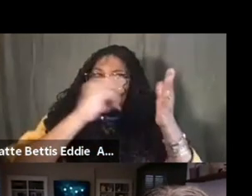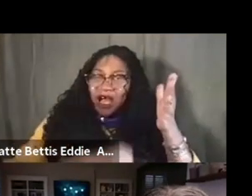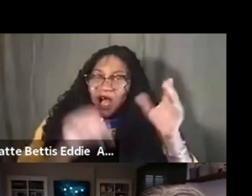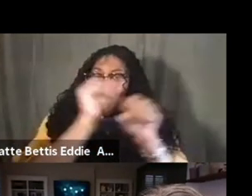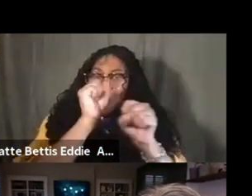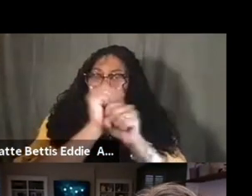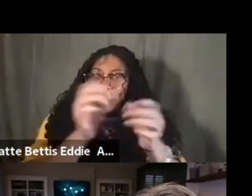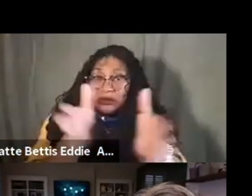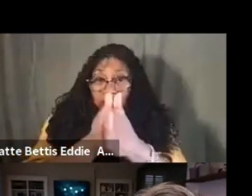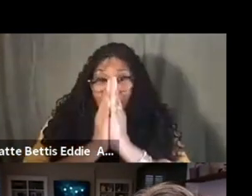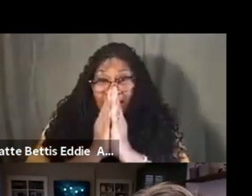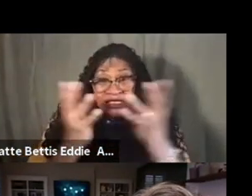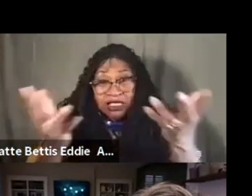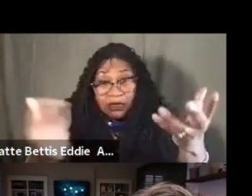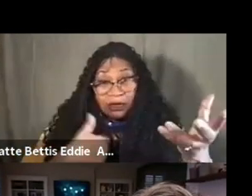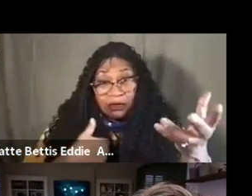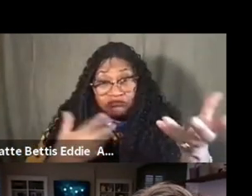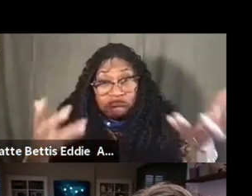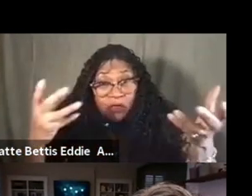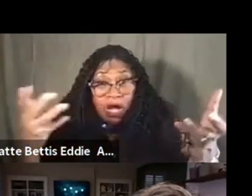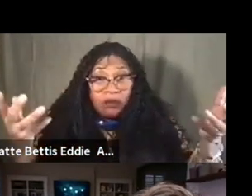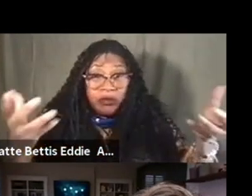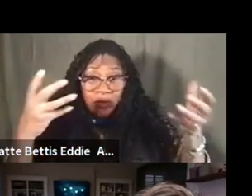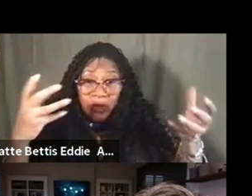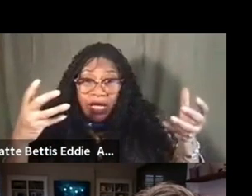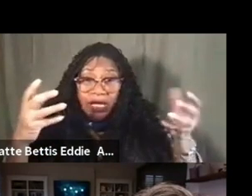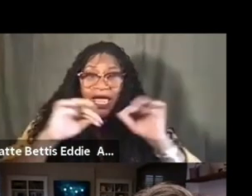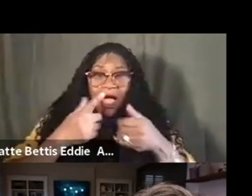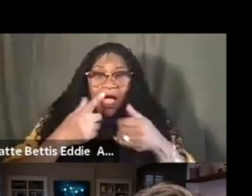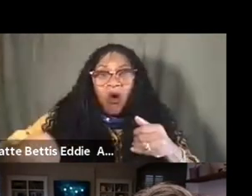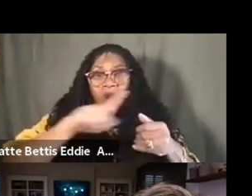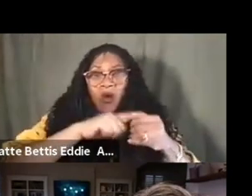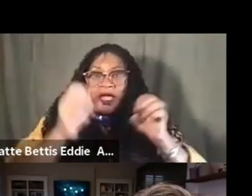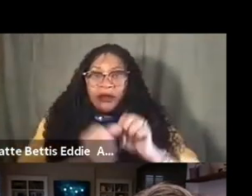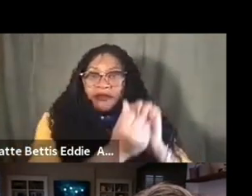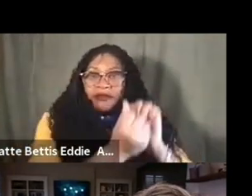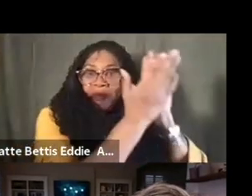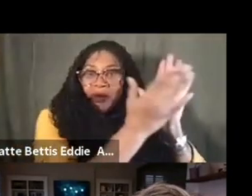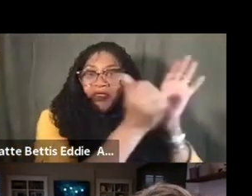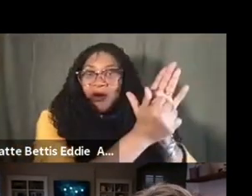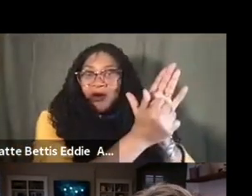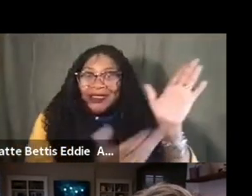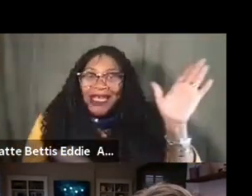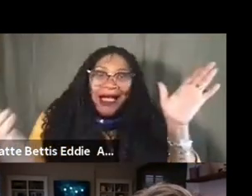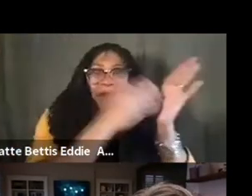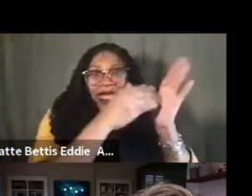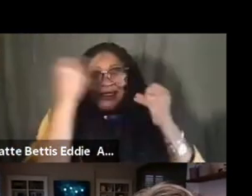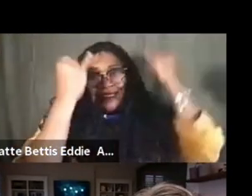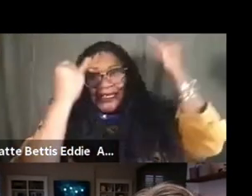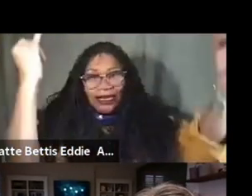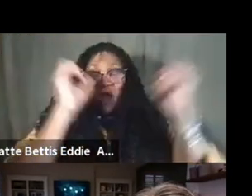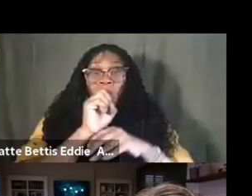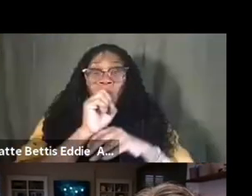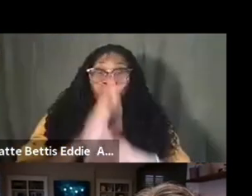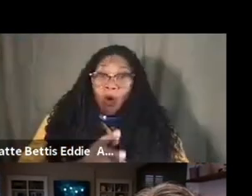of us, right, how, how, how are we encountering those re-imaginings, or imagining